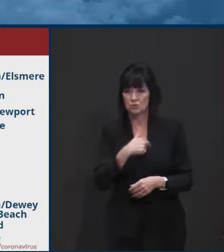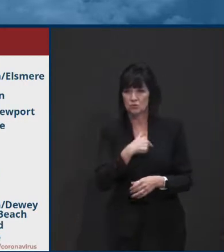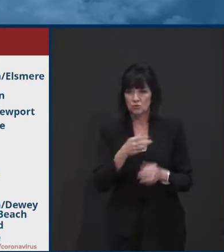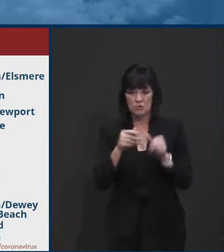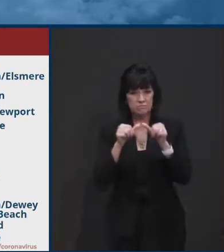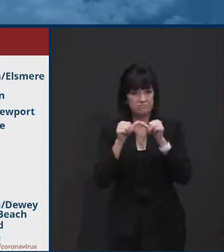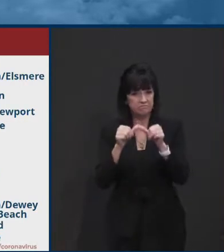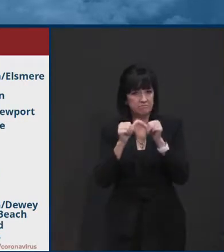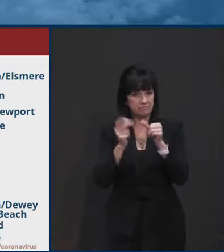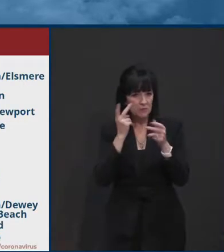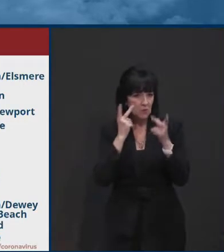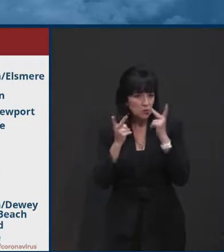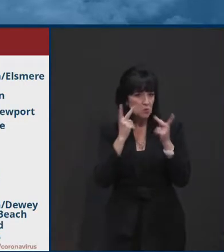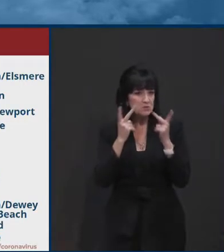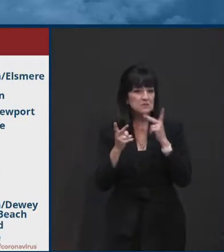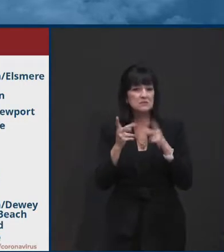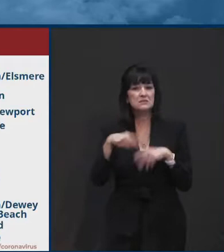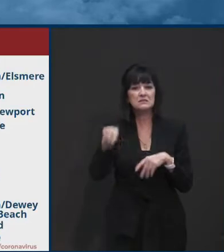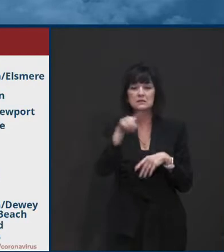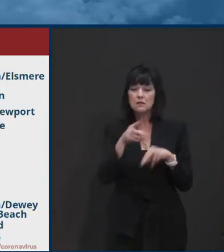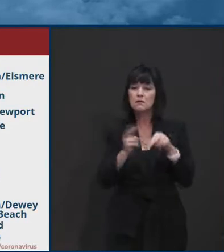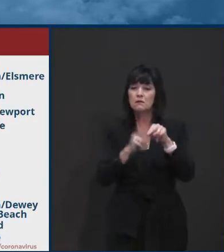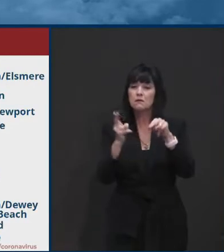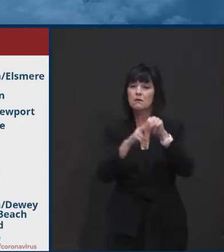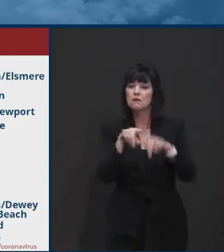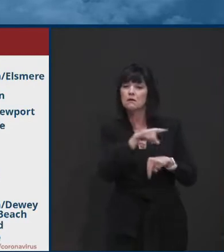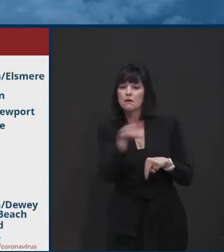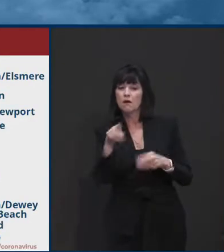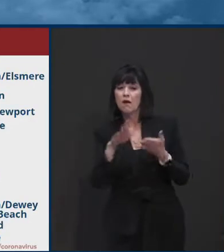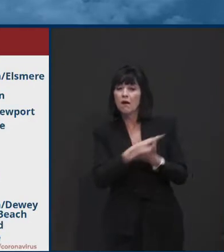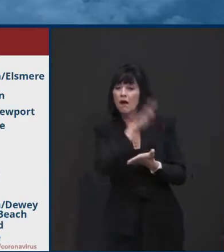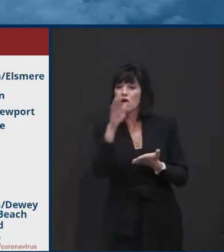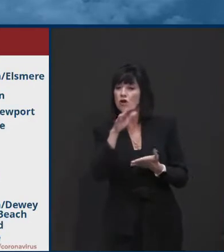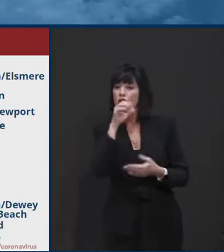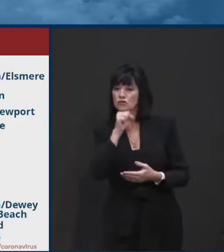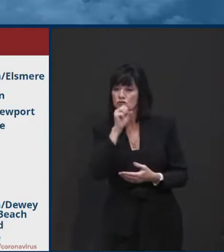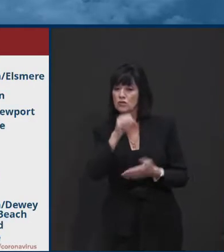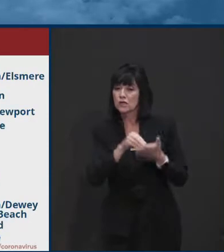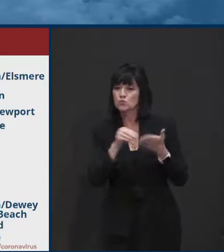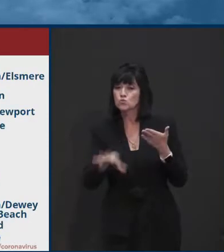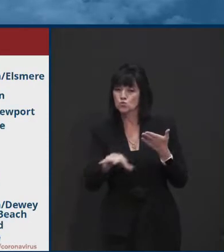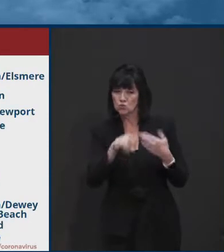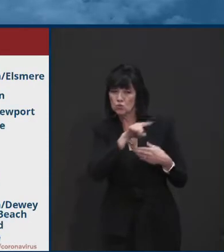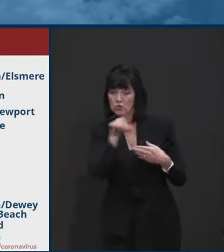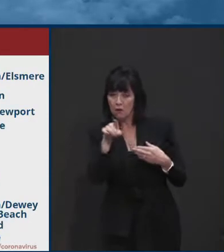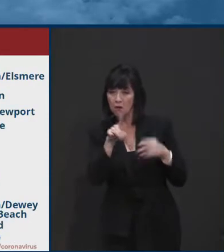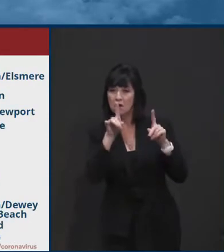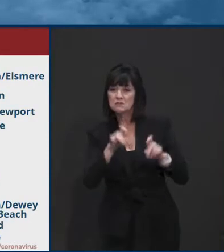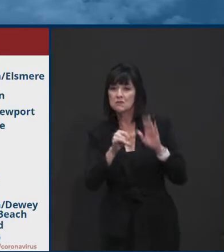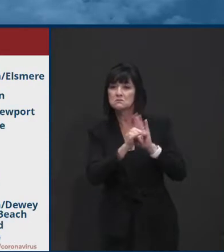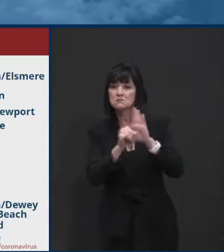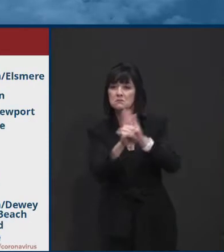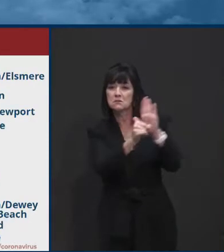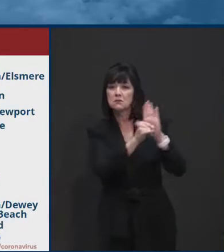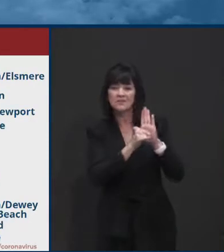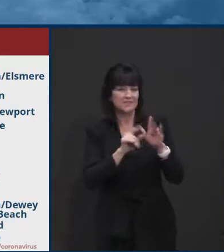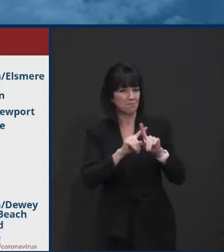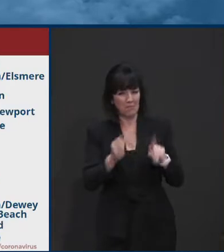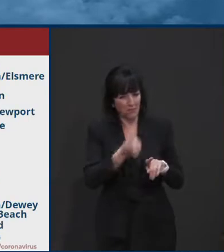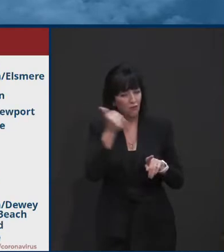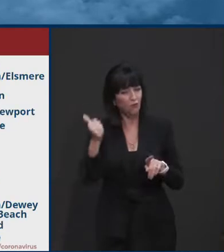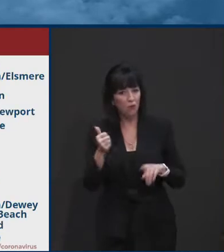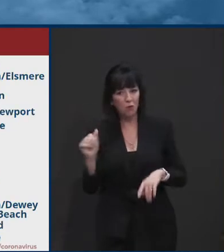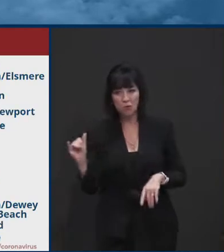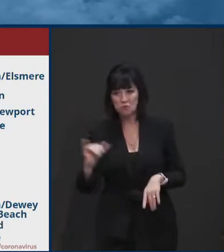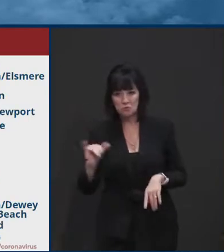cases among college age students, but also non-college age, age students as well. So, um, significant increases